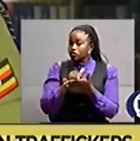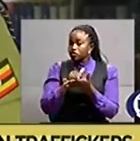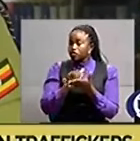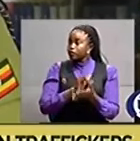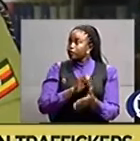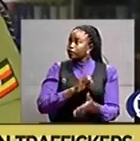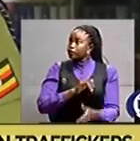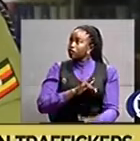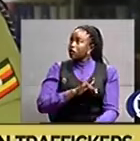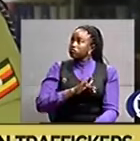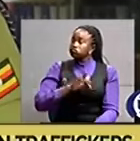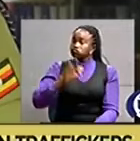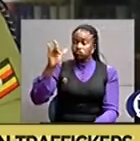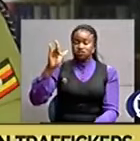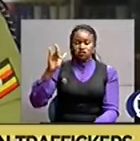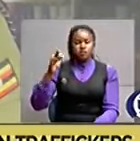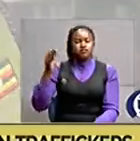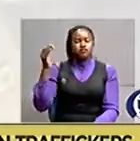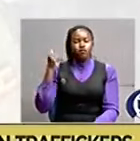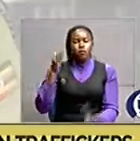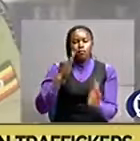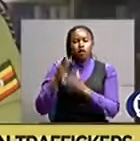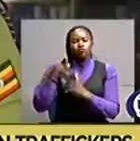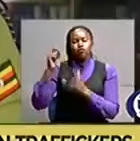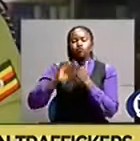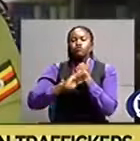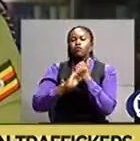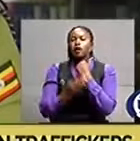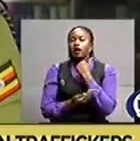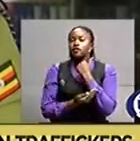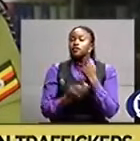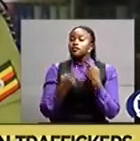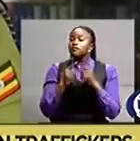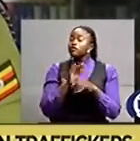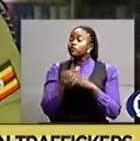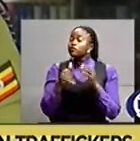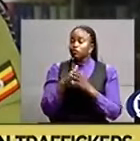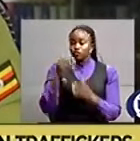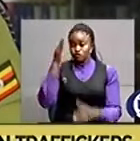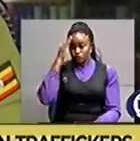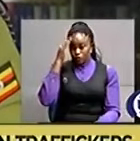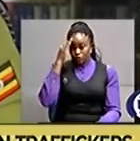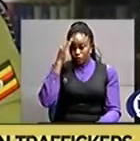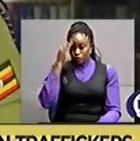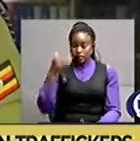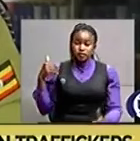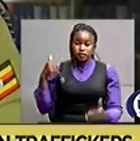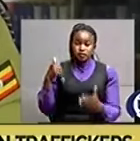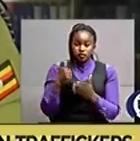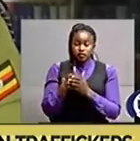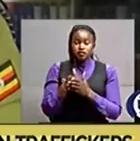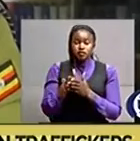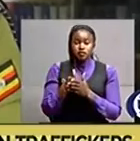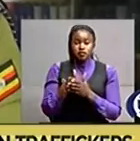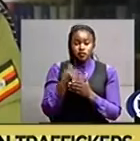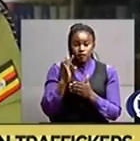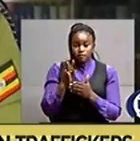a uh to dubai the result is as you all know that we have always come out to recover this money